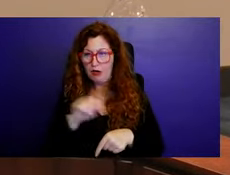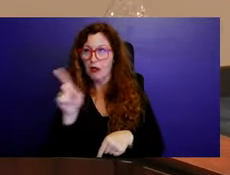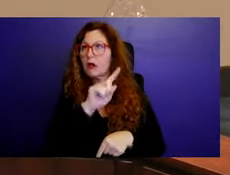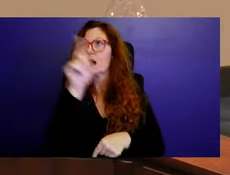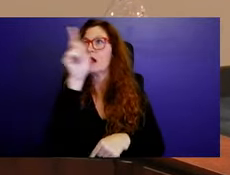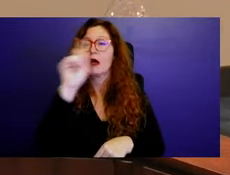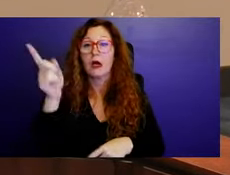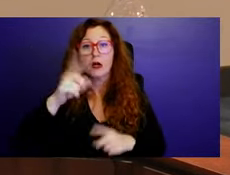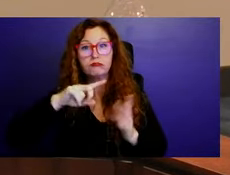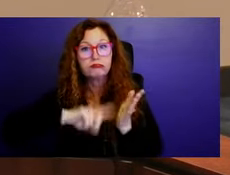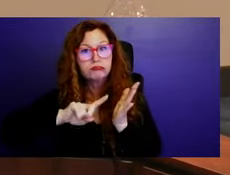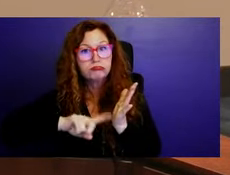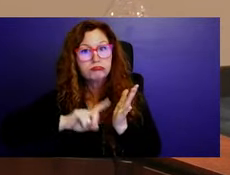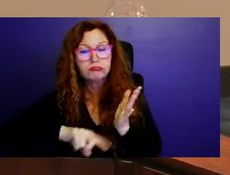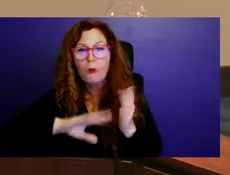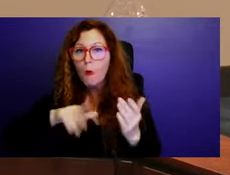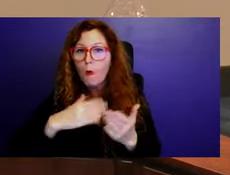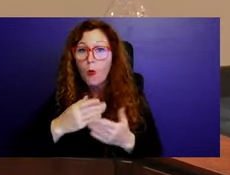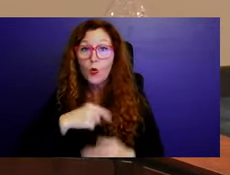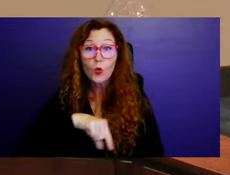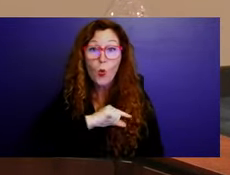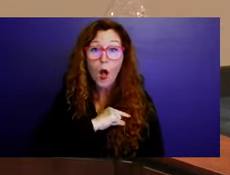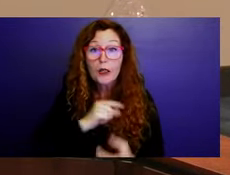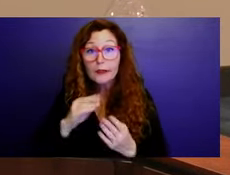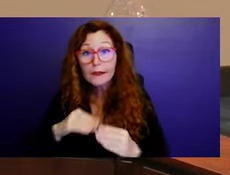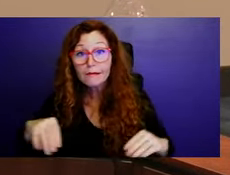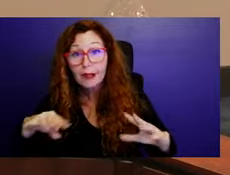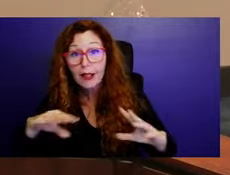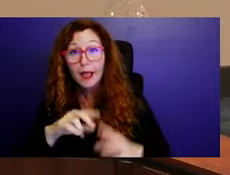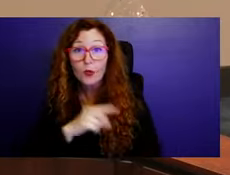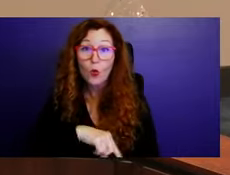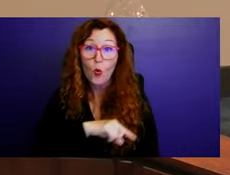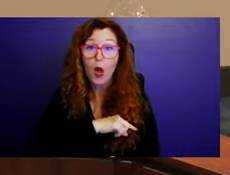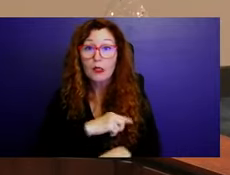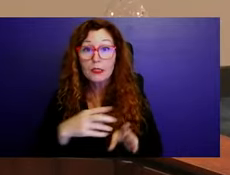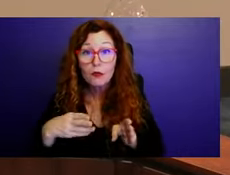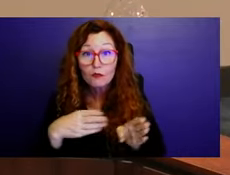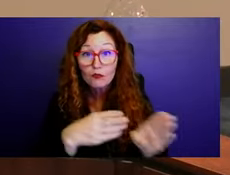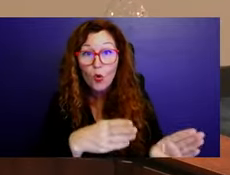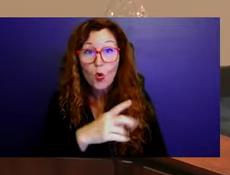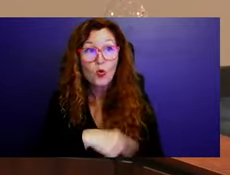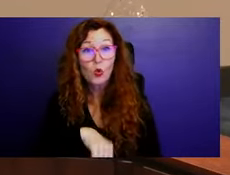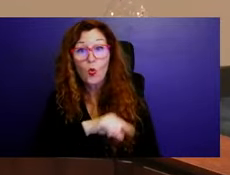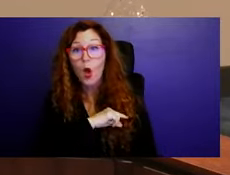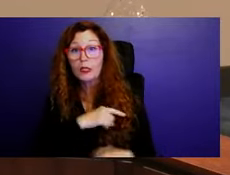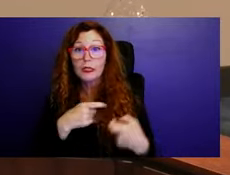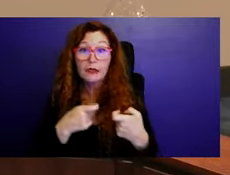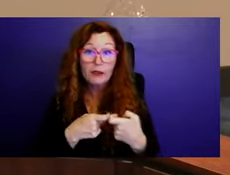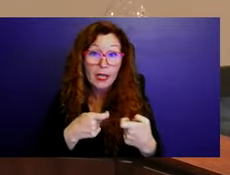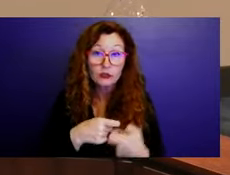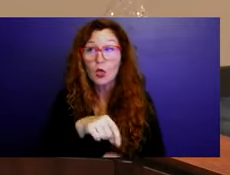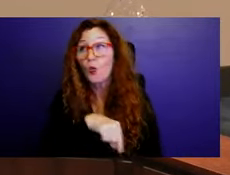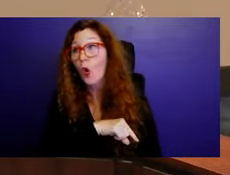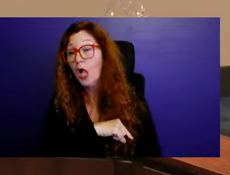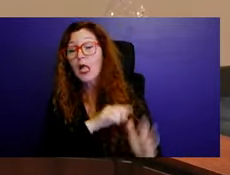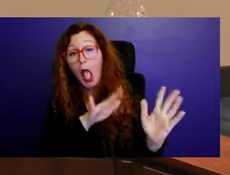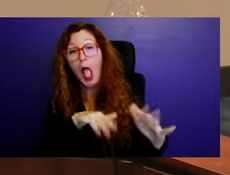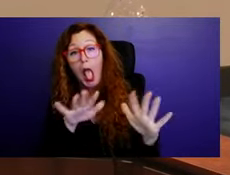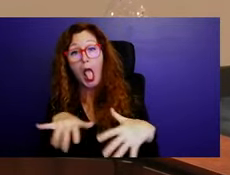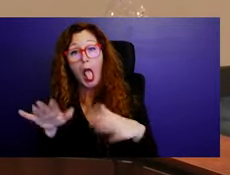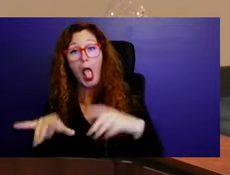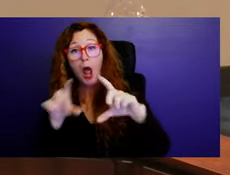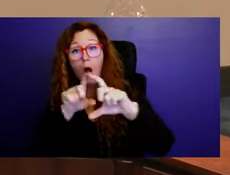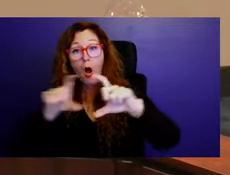this and think of these things, there may be some costs associated with those. We will be sending of course staff out, but there may be things to get a more